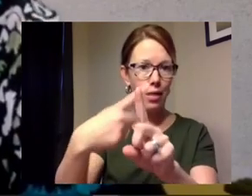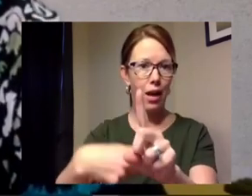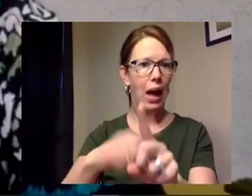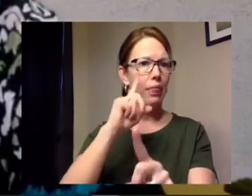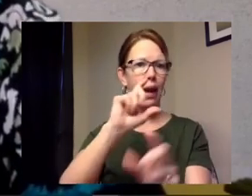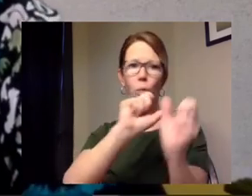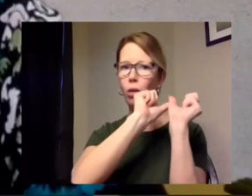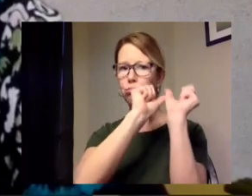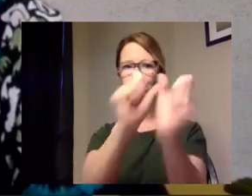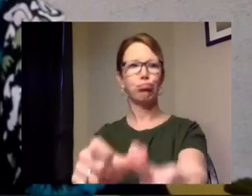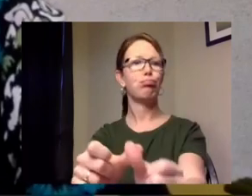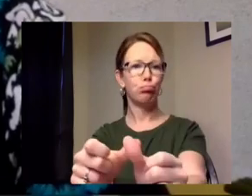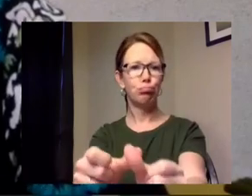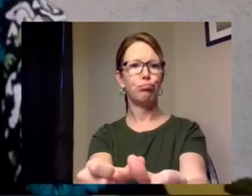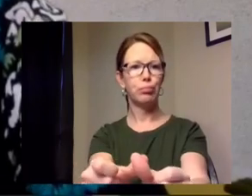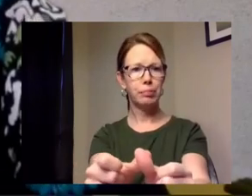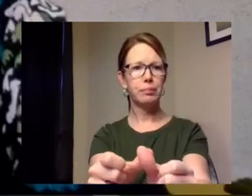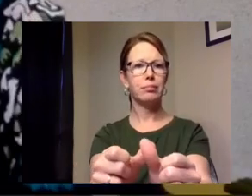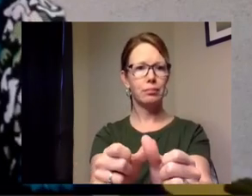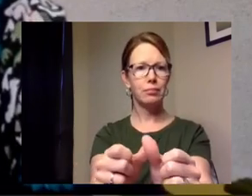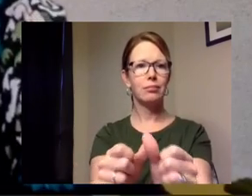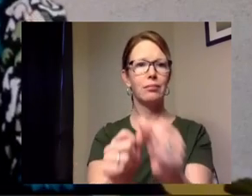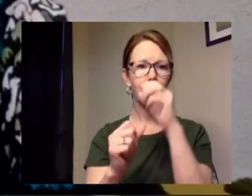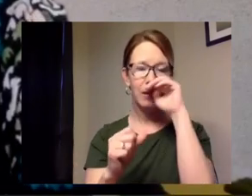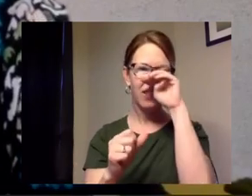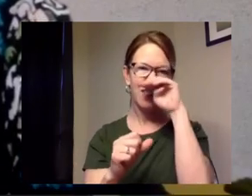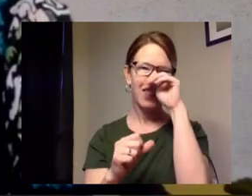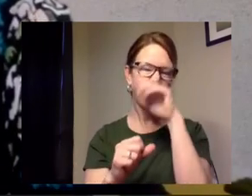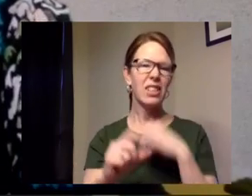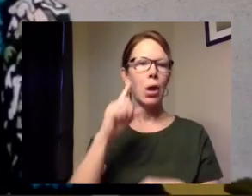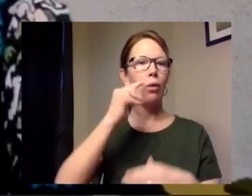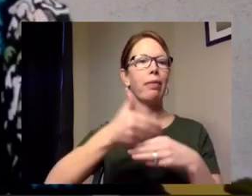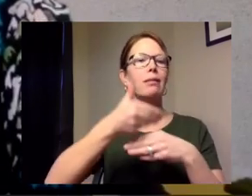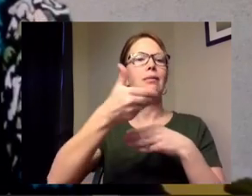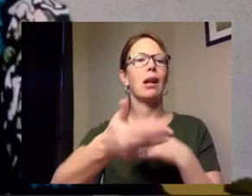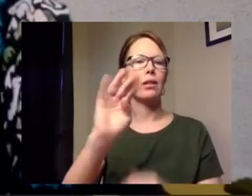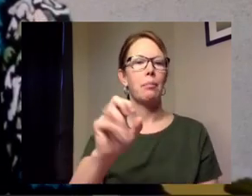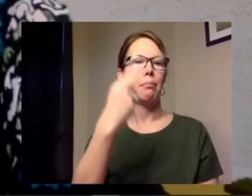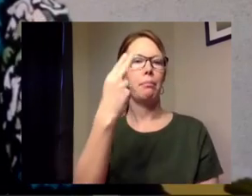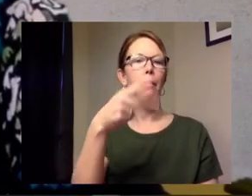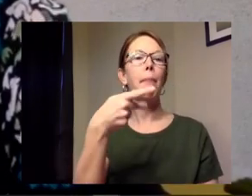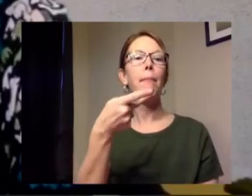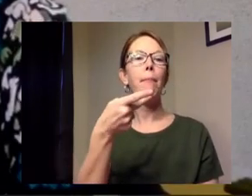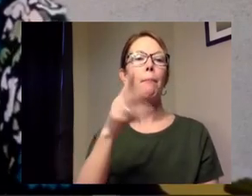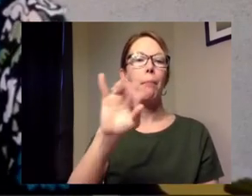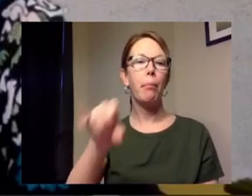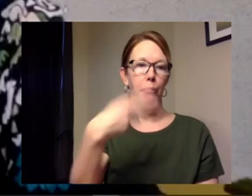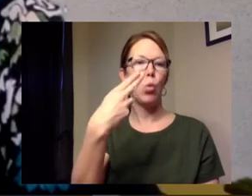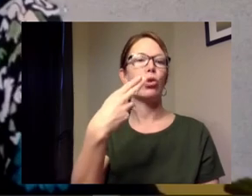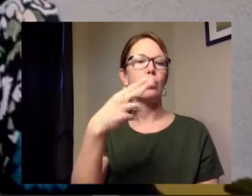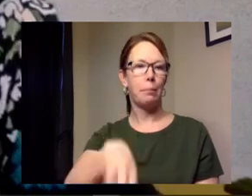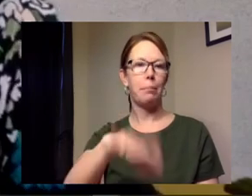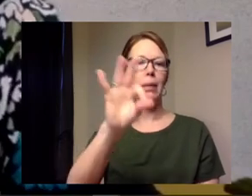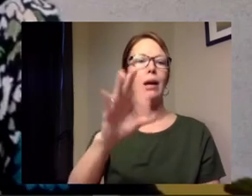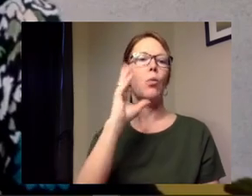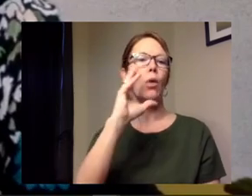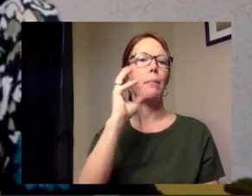will continue doing this uh that is so the next the next porch pickup is um monday april 6th